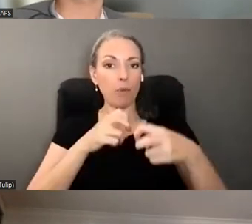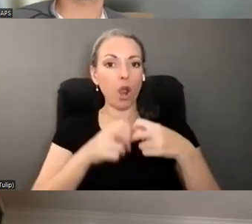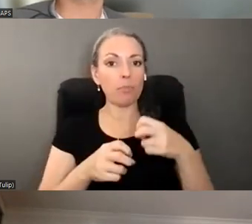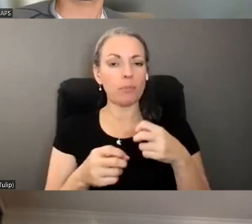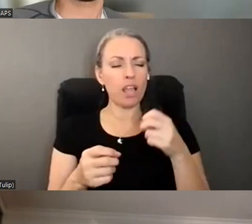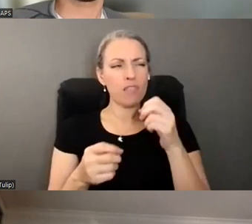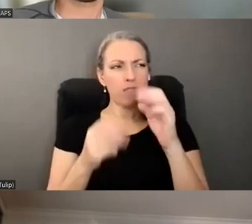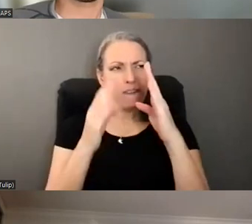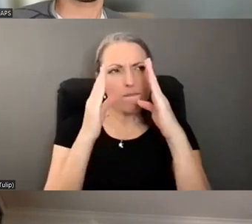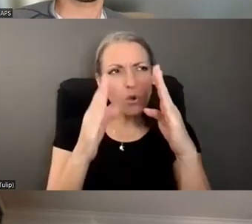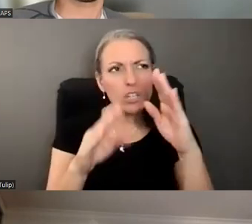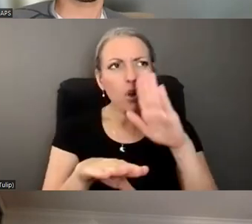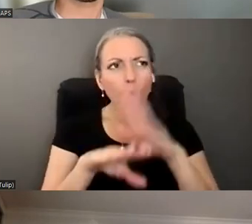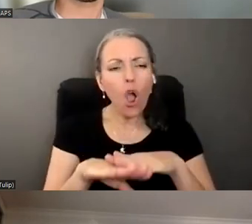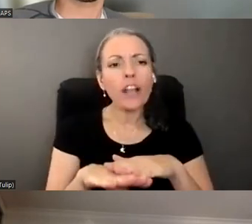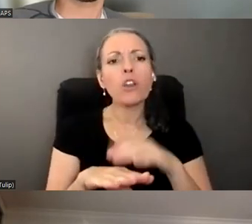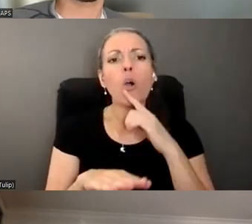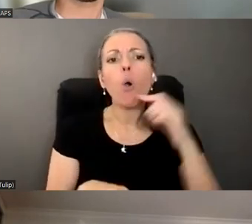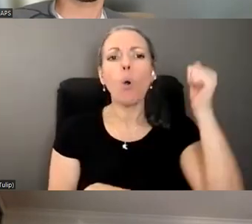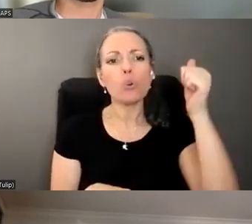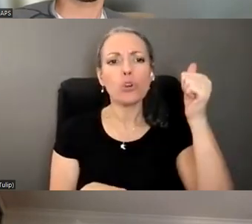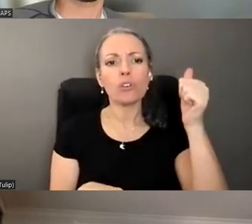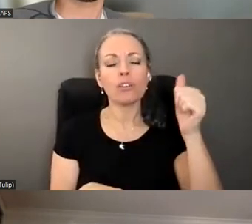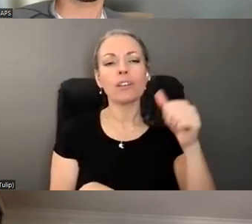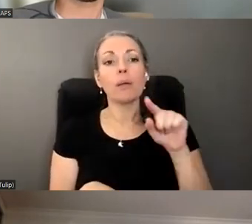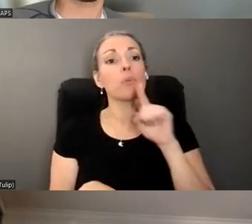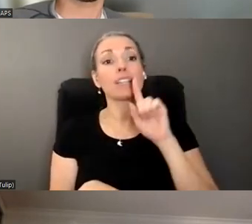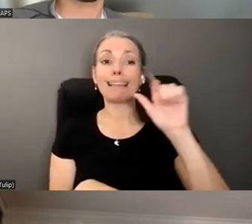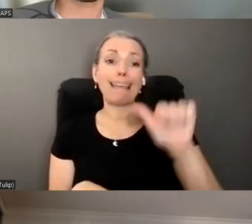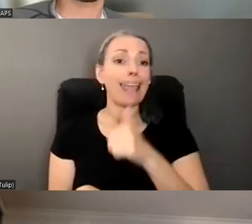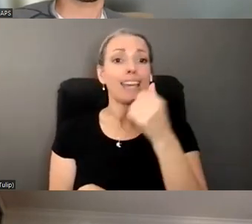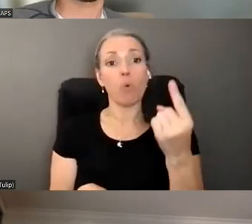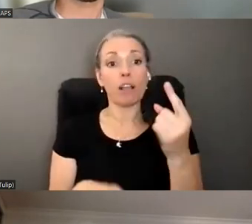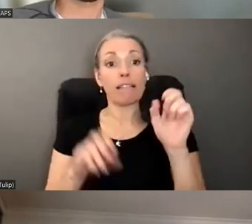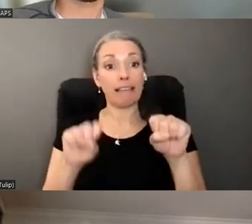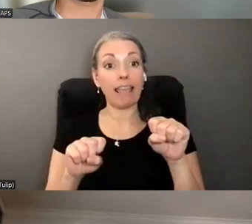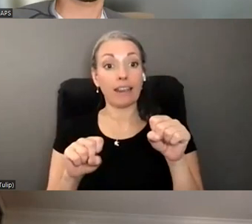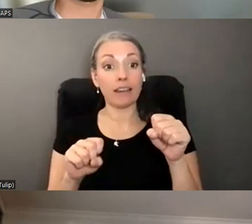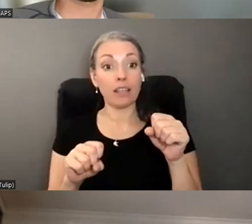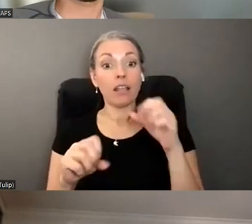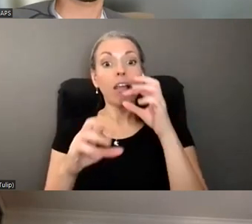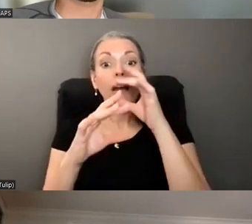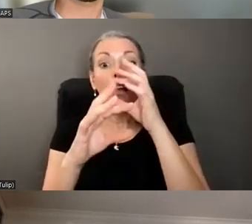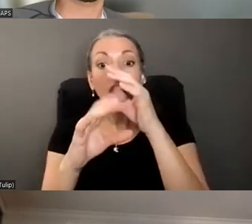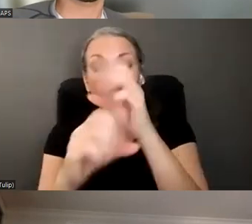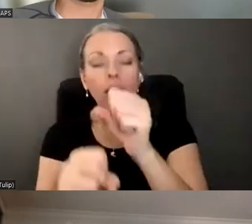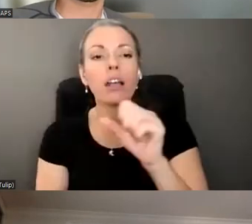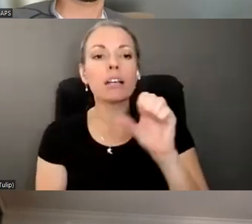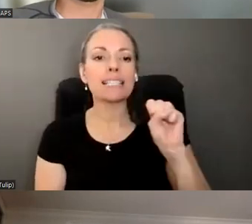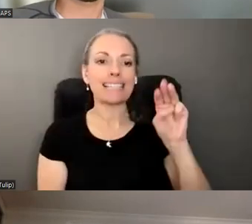anyone who can fall quote-unquote fall for their tricks and scams but they are incredibly